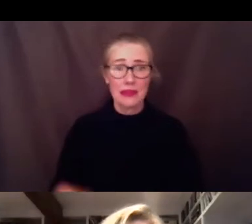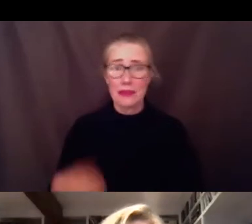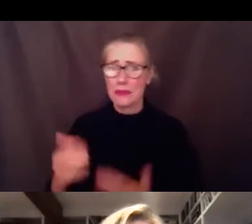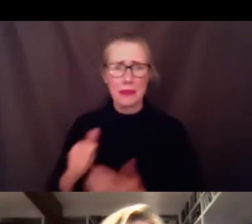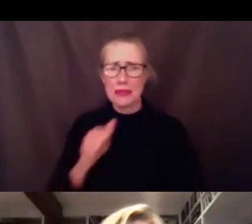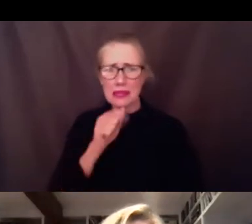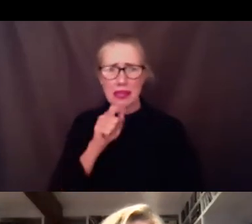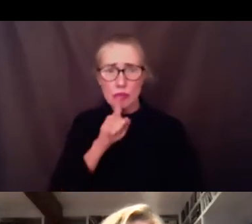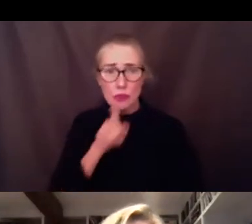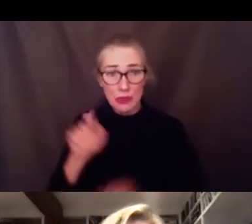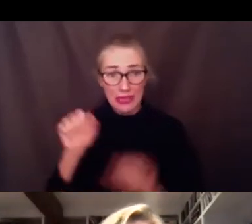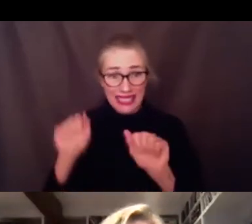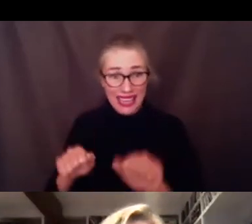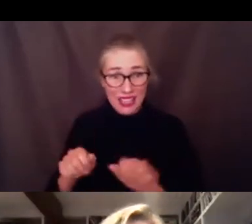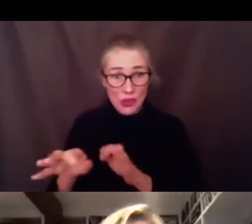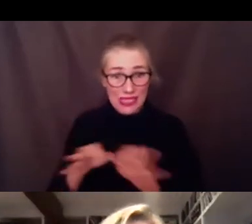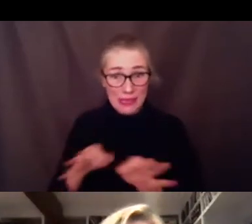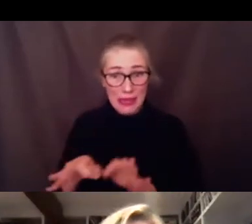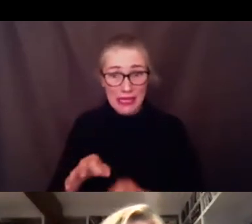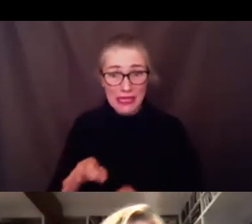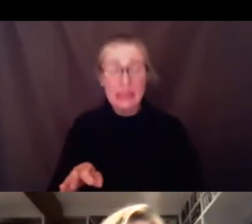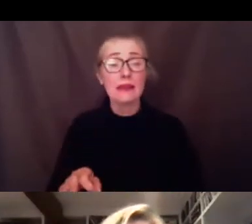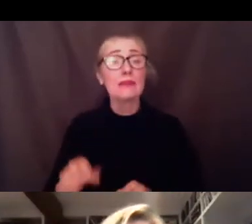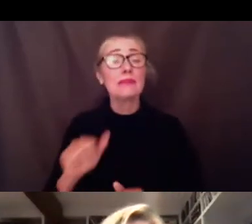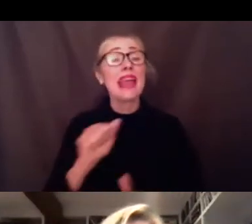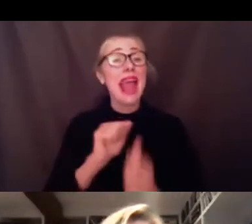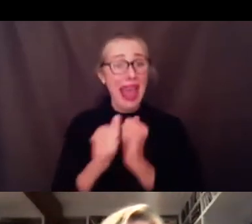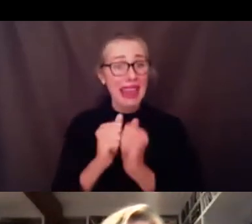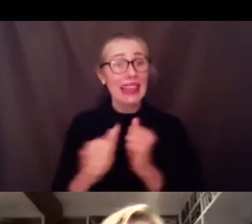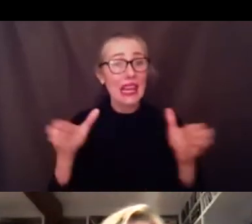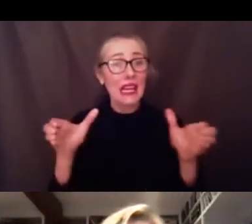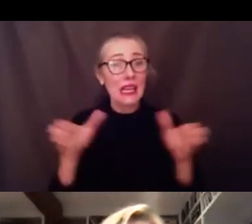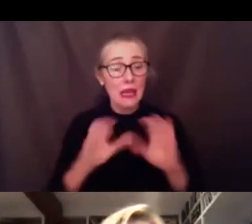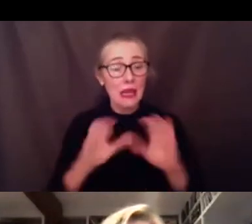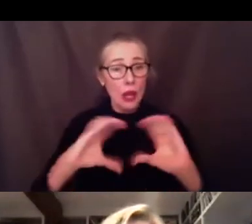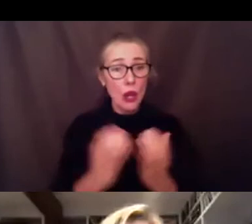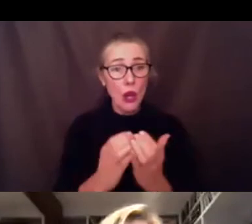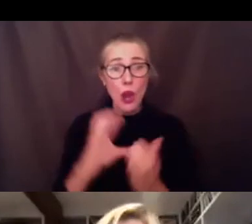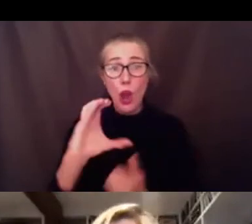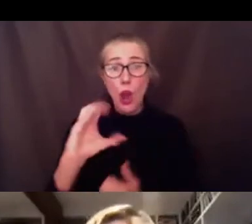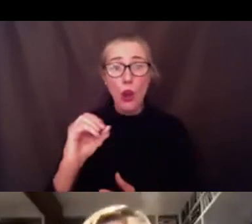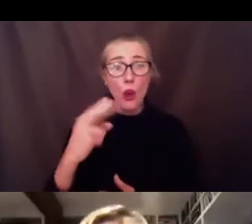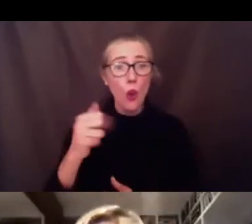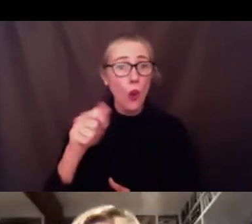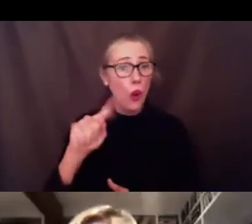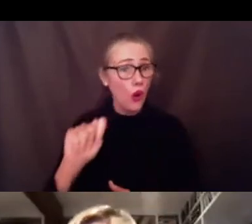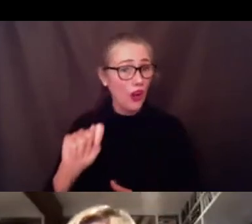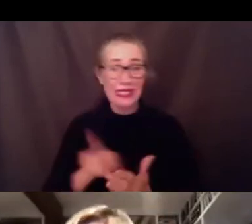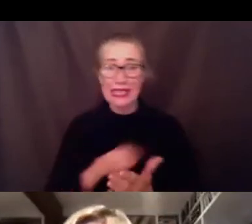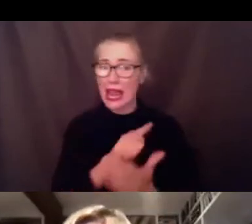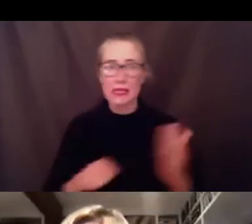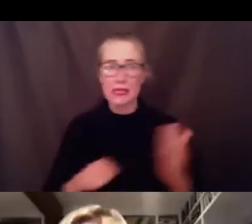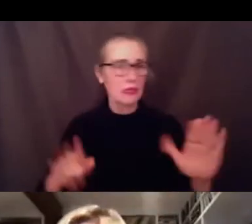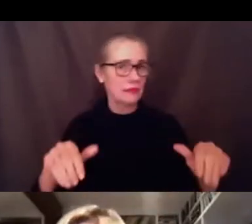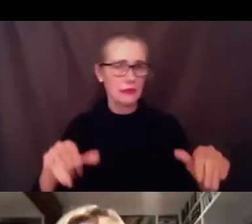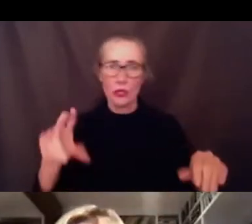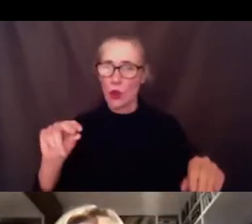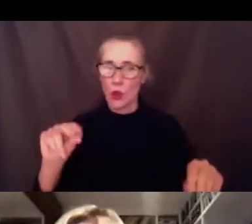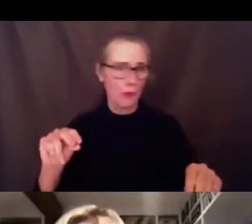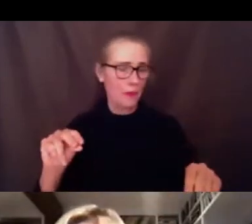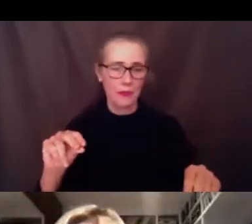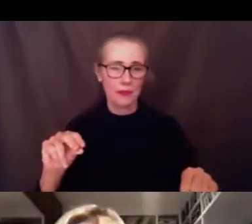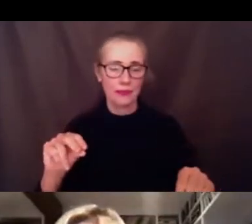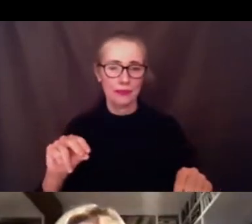um athletic cohorts are not canceled um we are looking at the